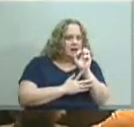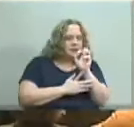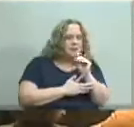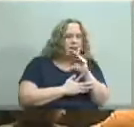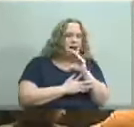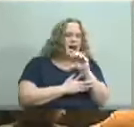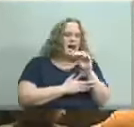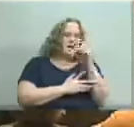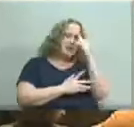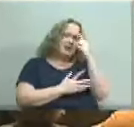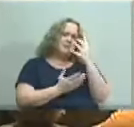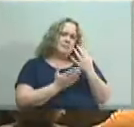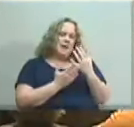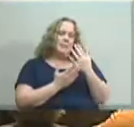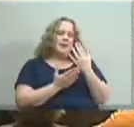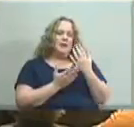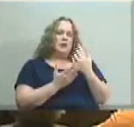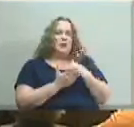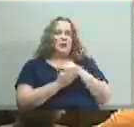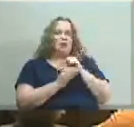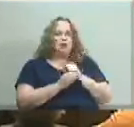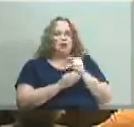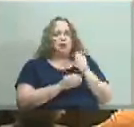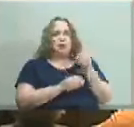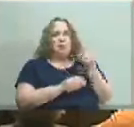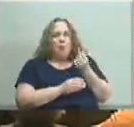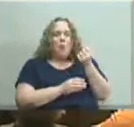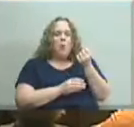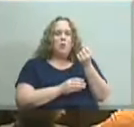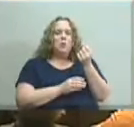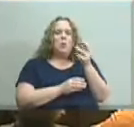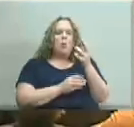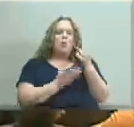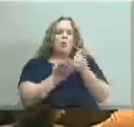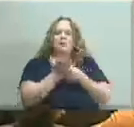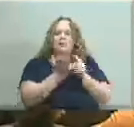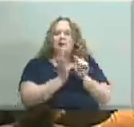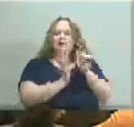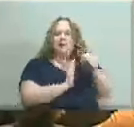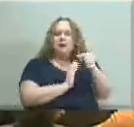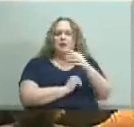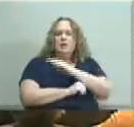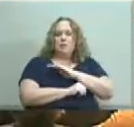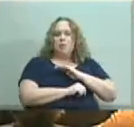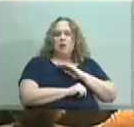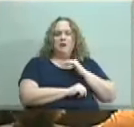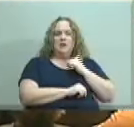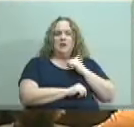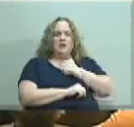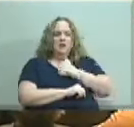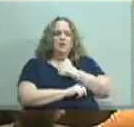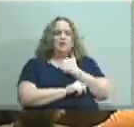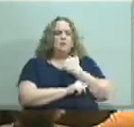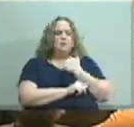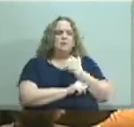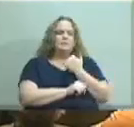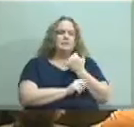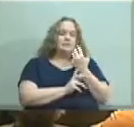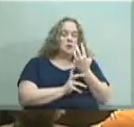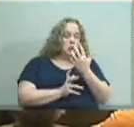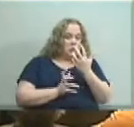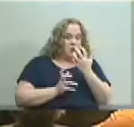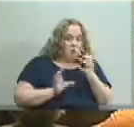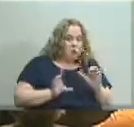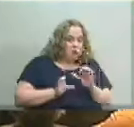that this may be something that we should make pull or at least have some type of further discussion as a board about whether or not this is something the board